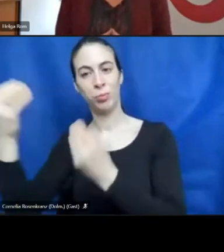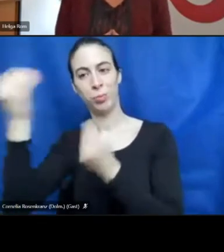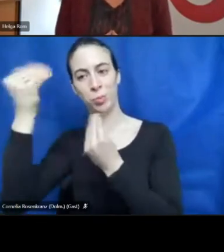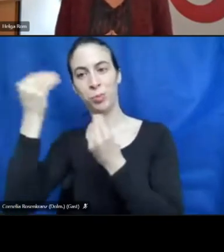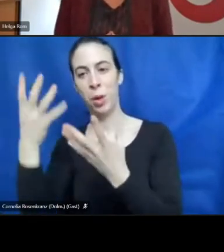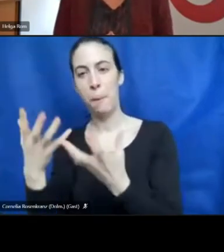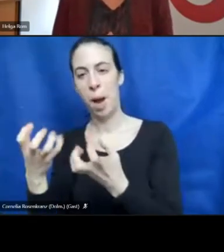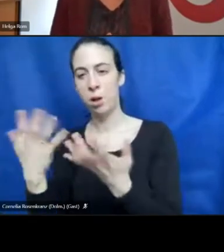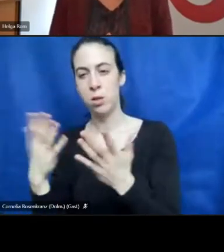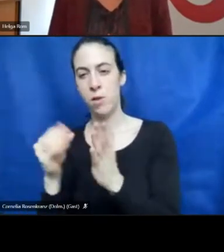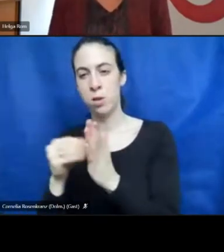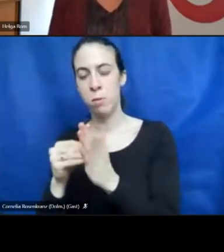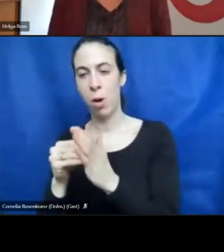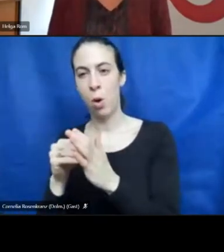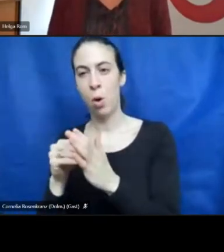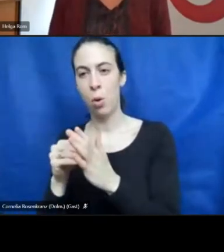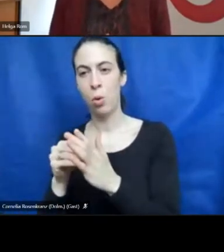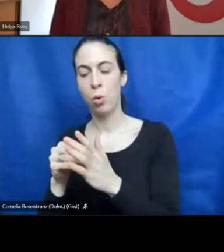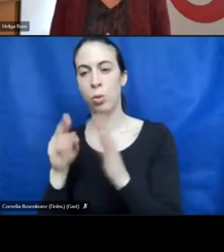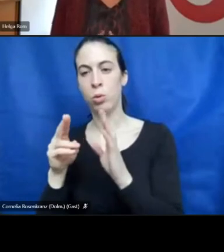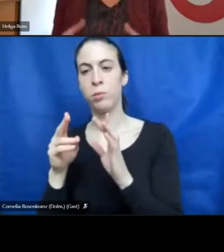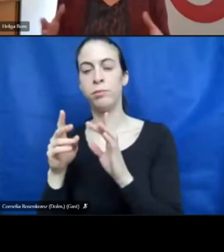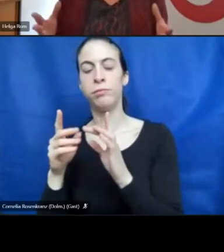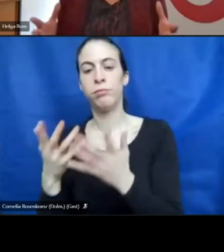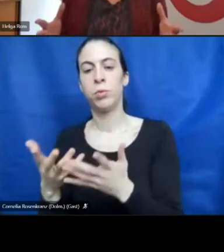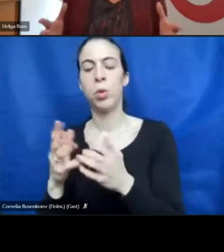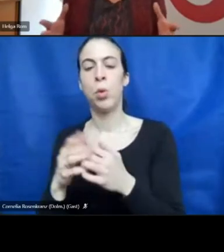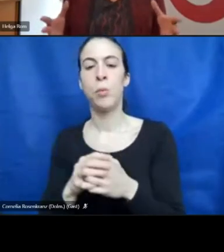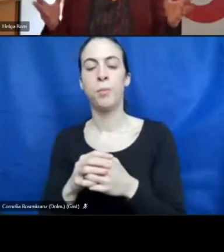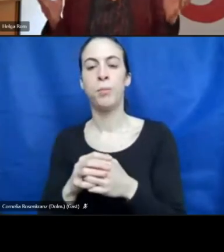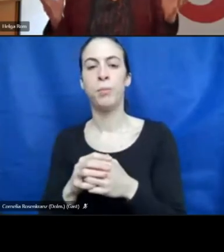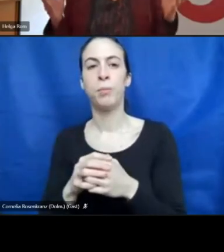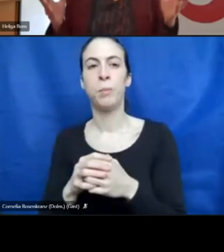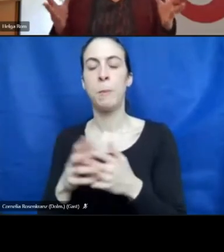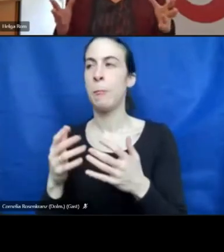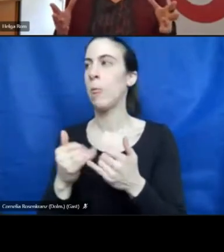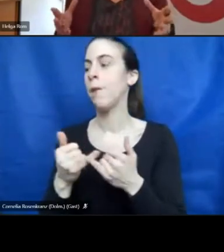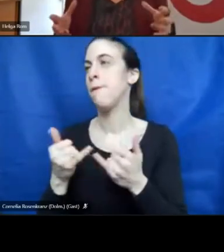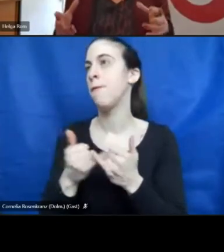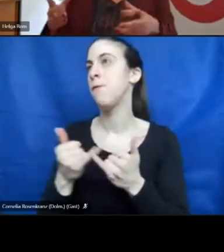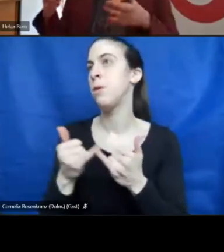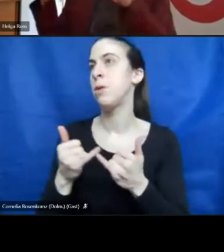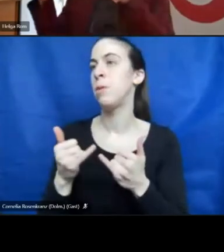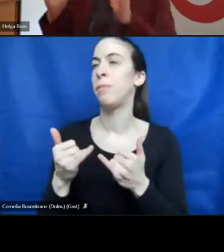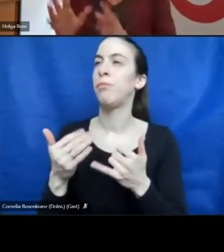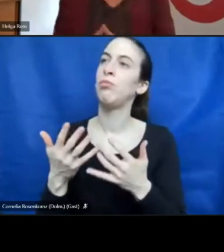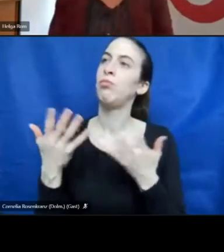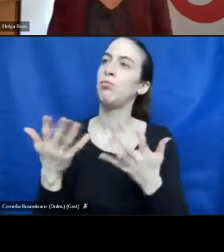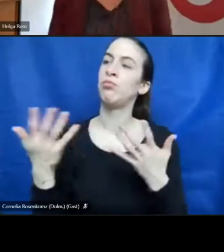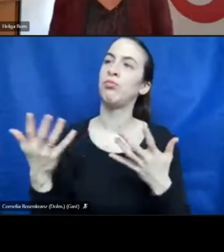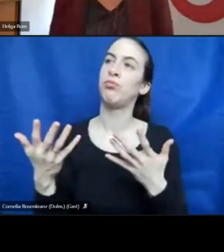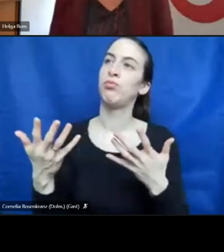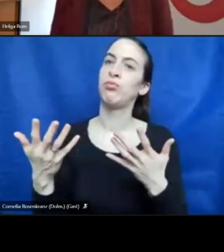things come to a language. So what should stand